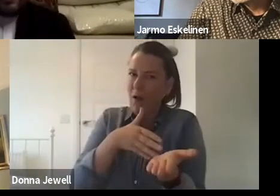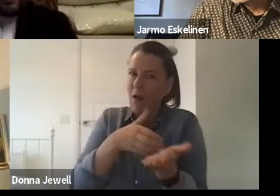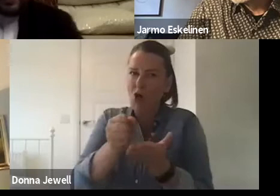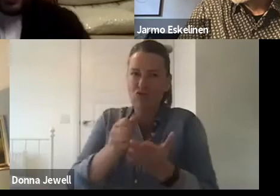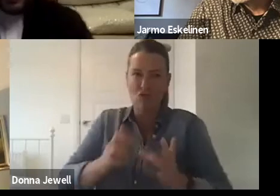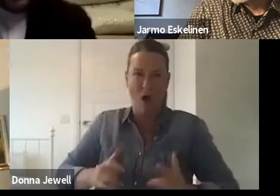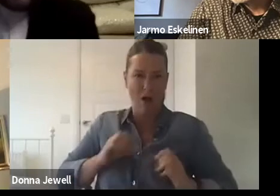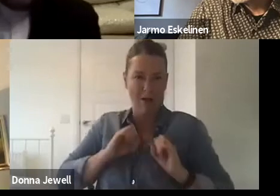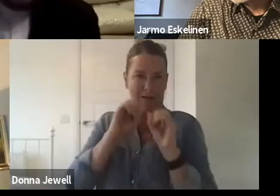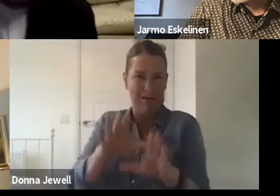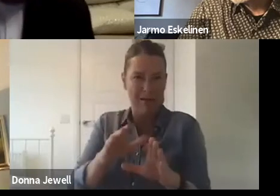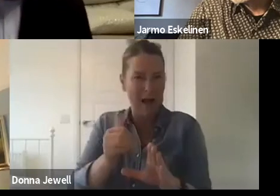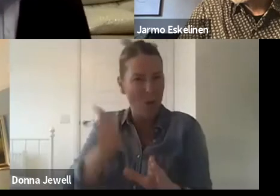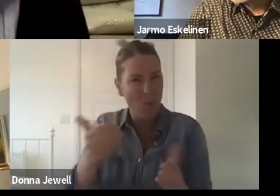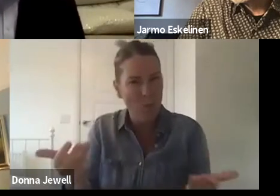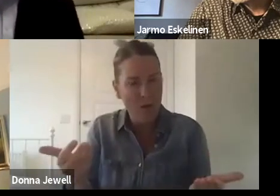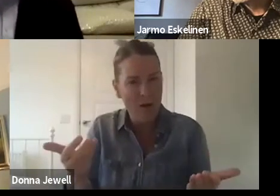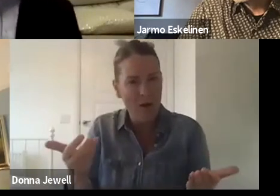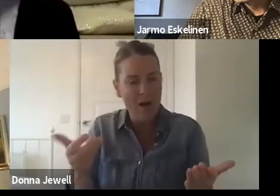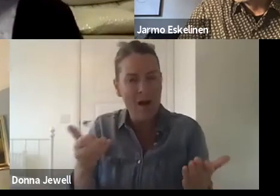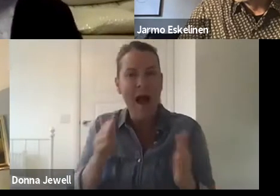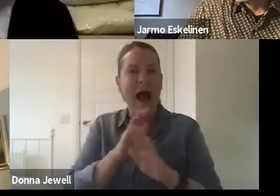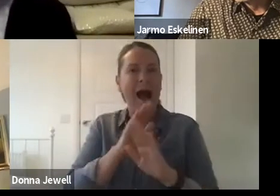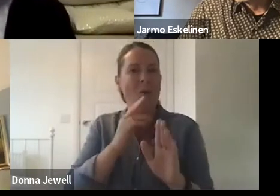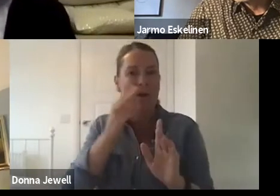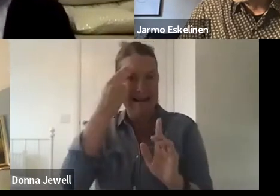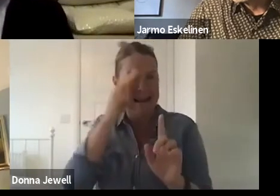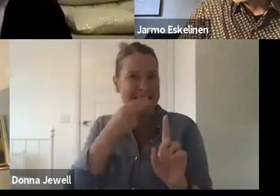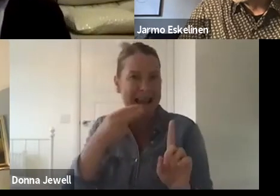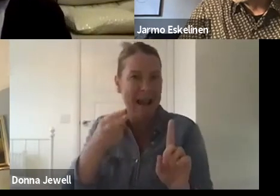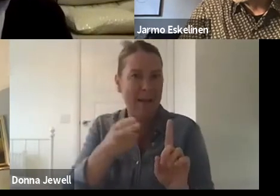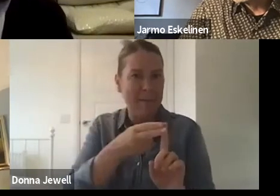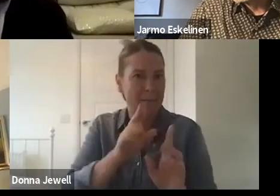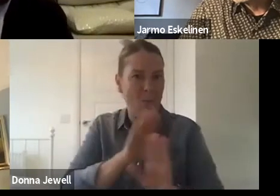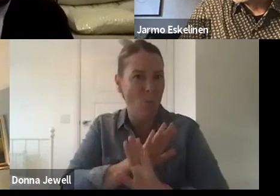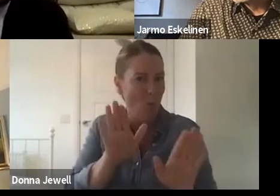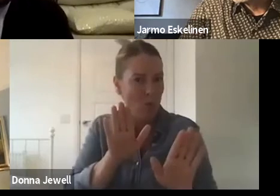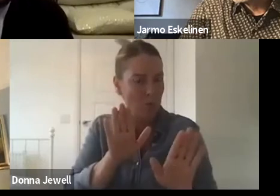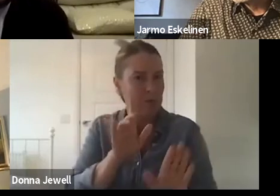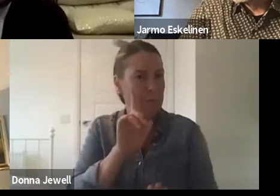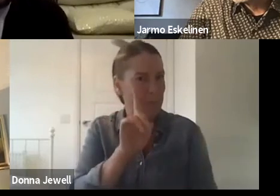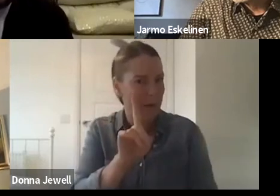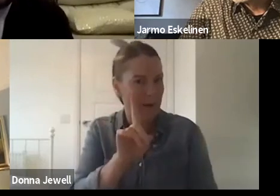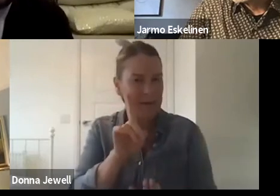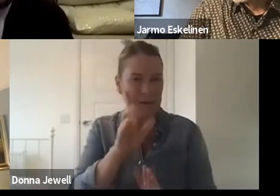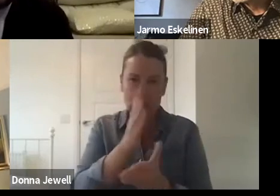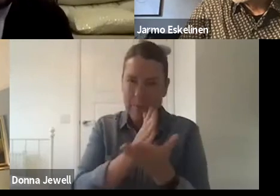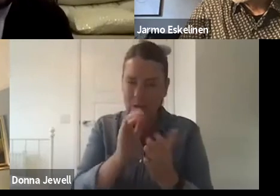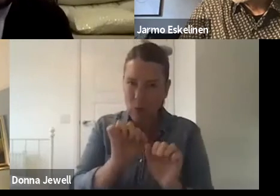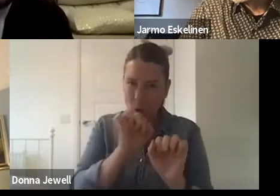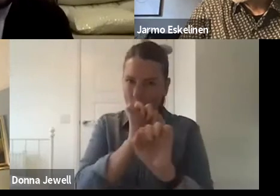yeah, won't name them because it would be invidious to do so, but to ensure that those communities